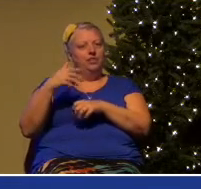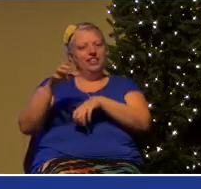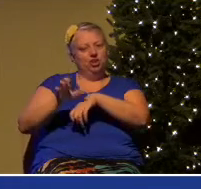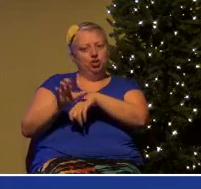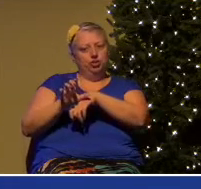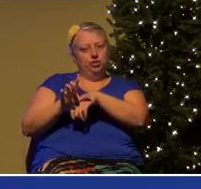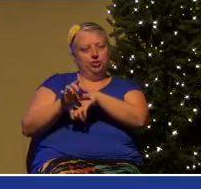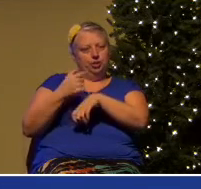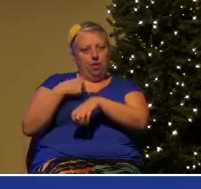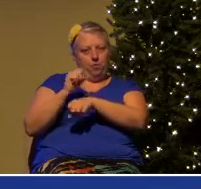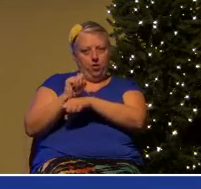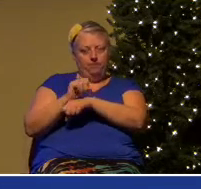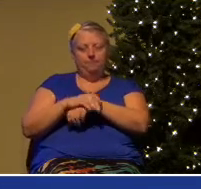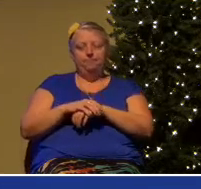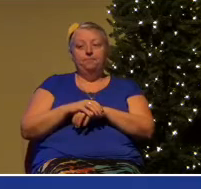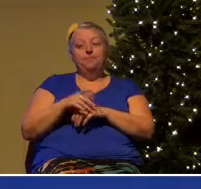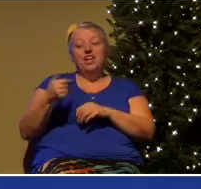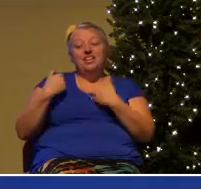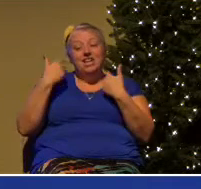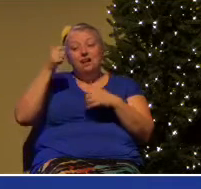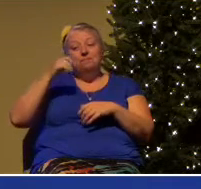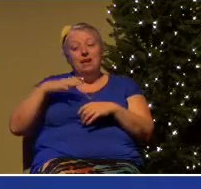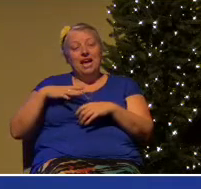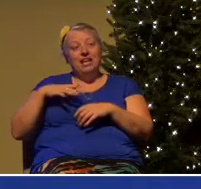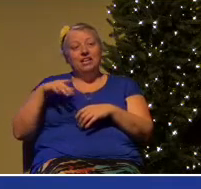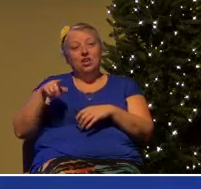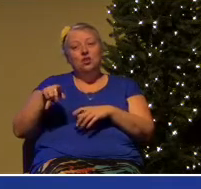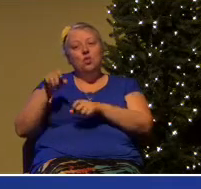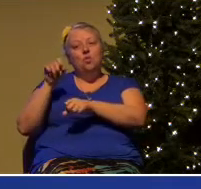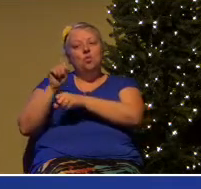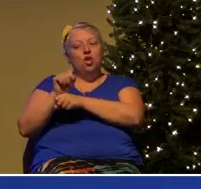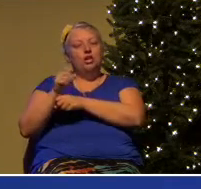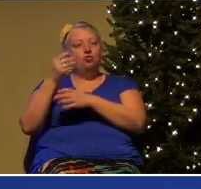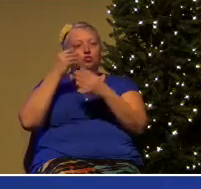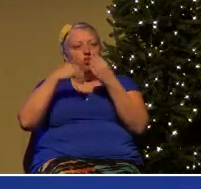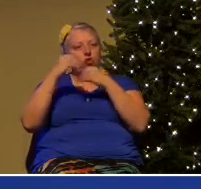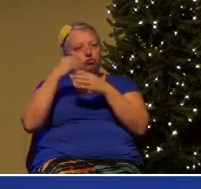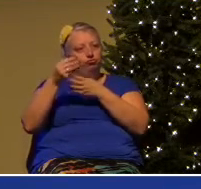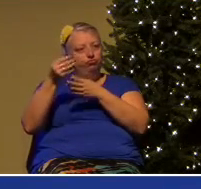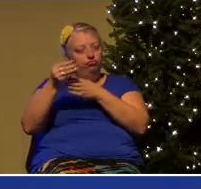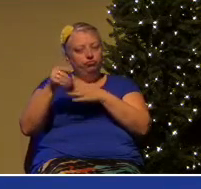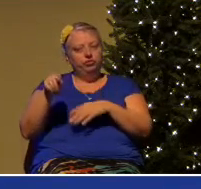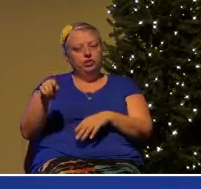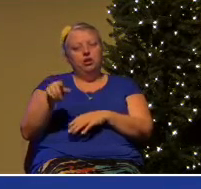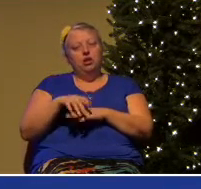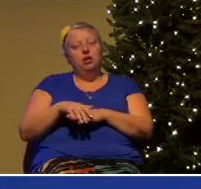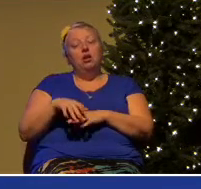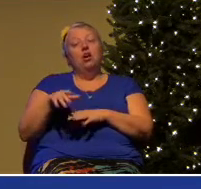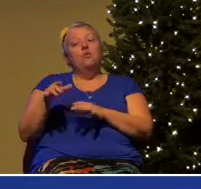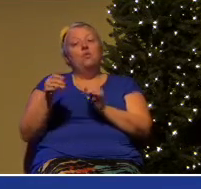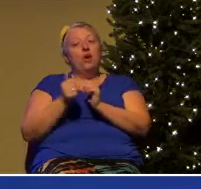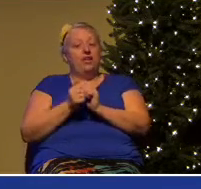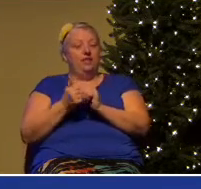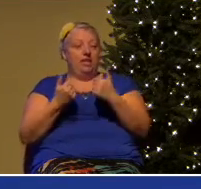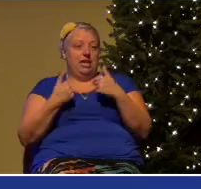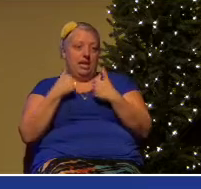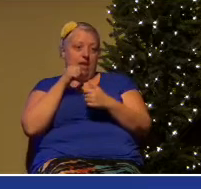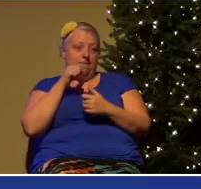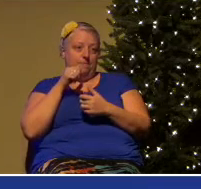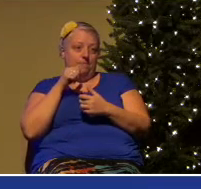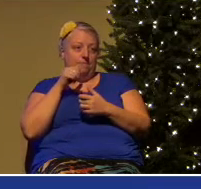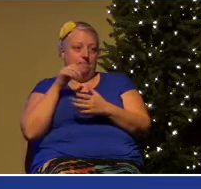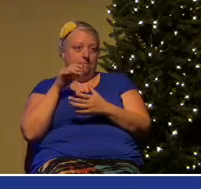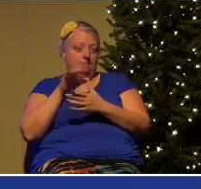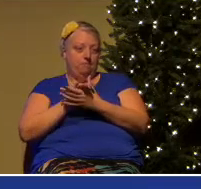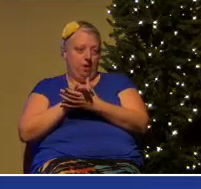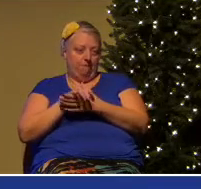grocery store with a young married woman. Her marriage was a mess. Her life was a mess. The two